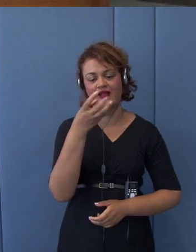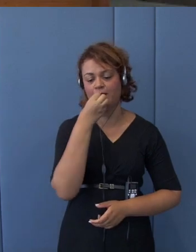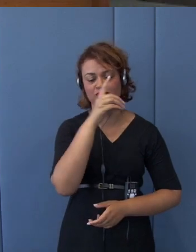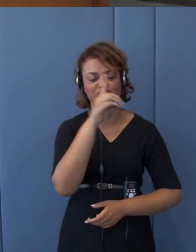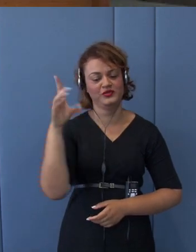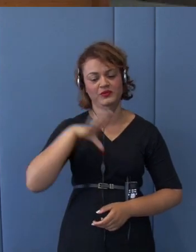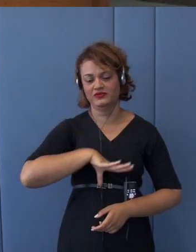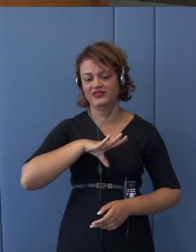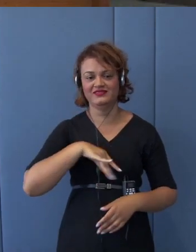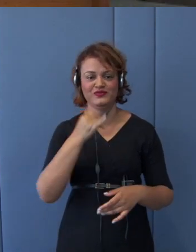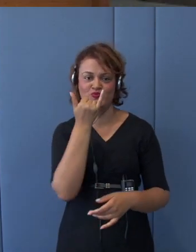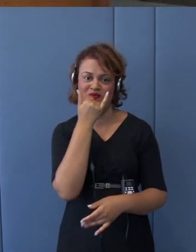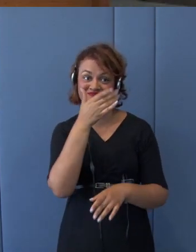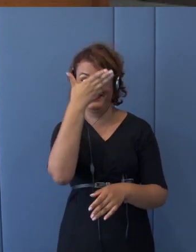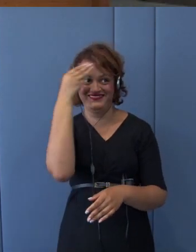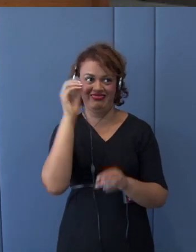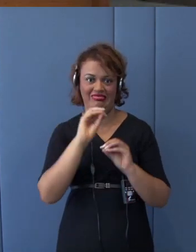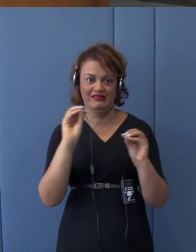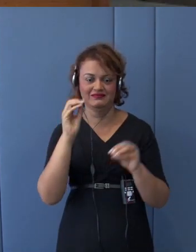that.